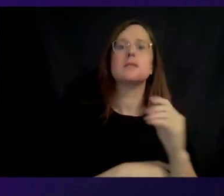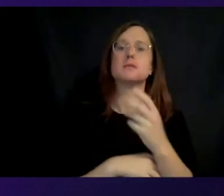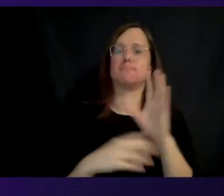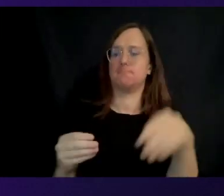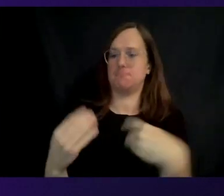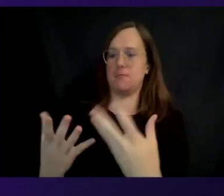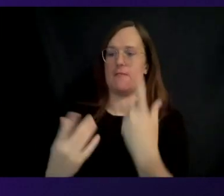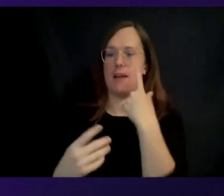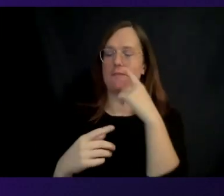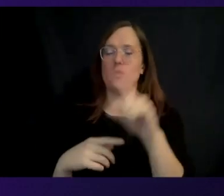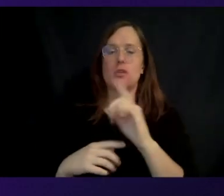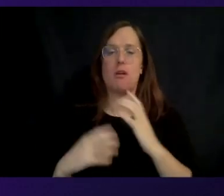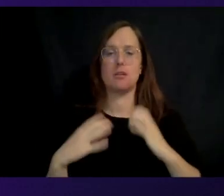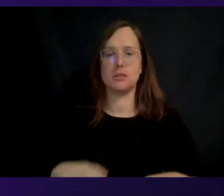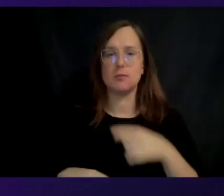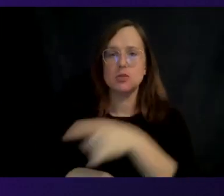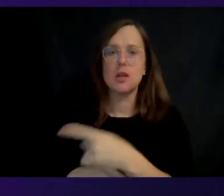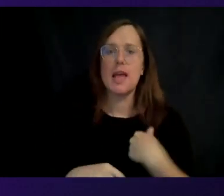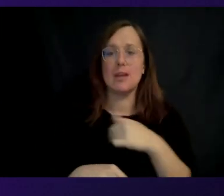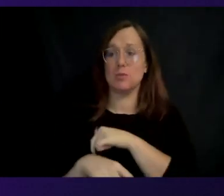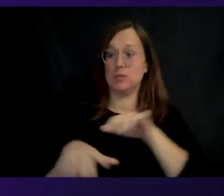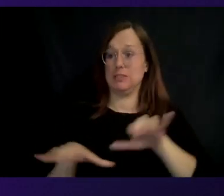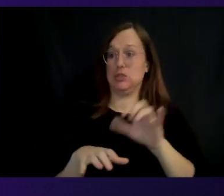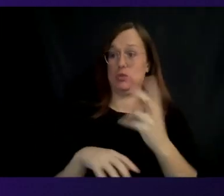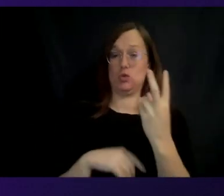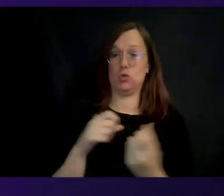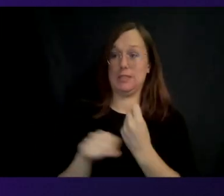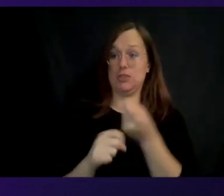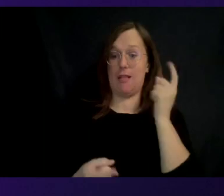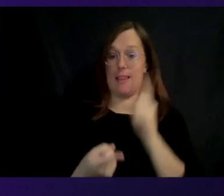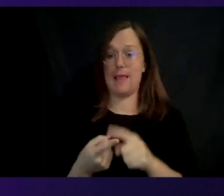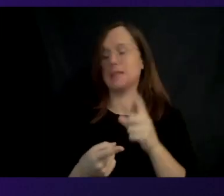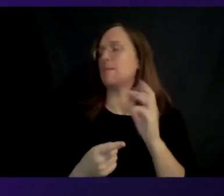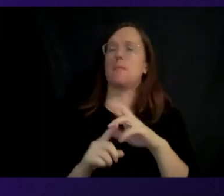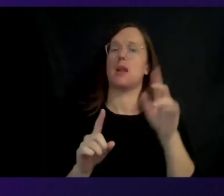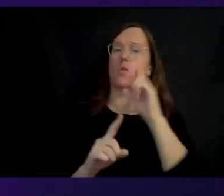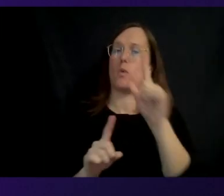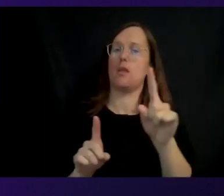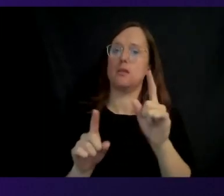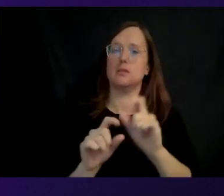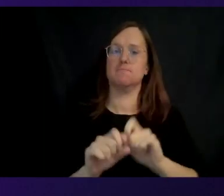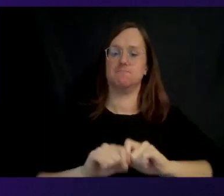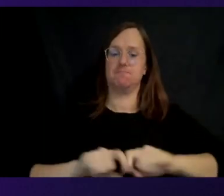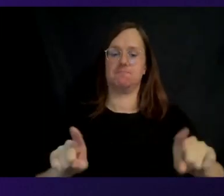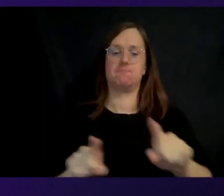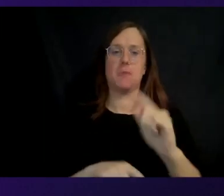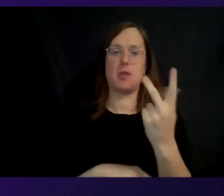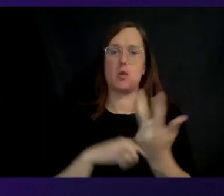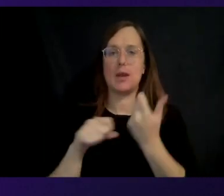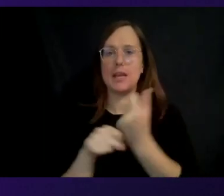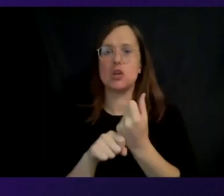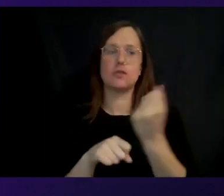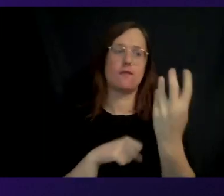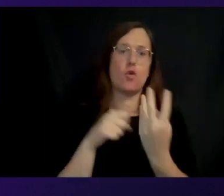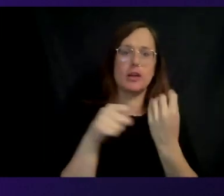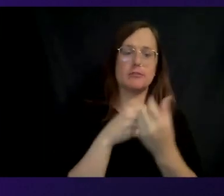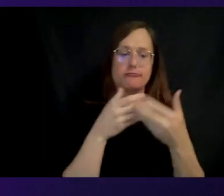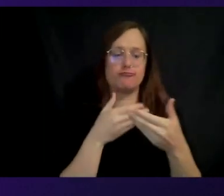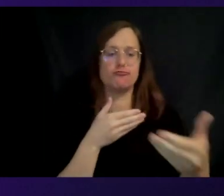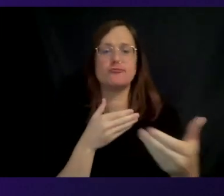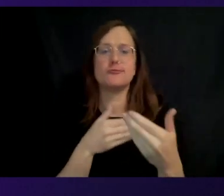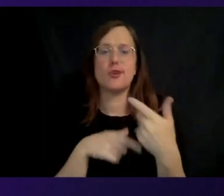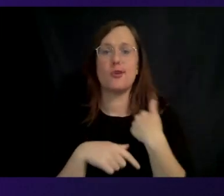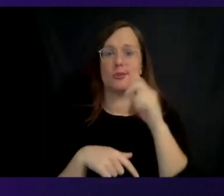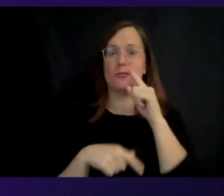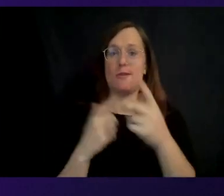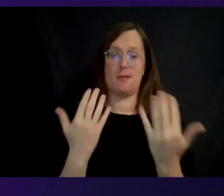know, as fast as what we can do in two years or less. But it gets deployed in, you know, three, four years down the road. So you're talking about a five-year horizon. And